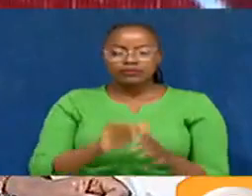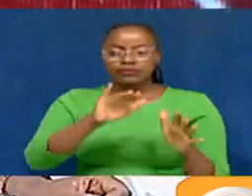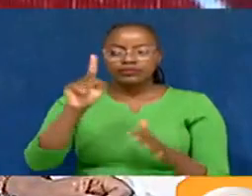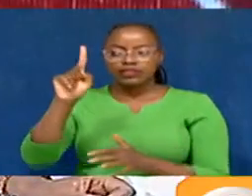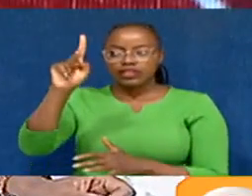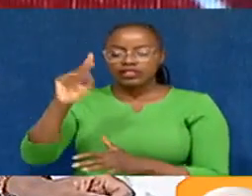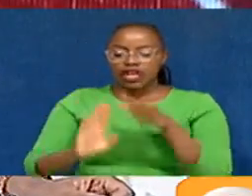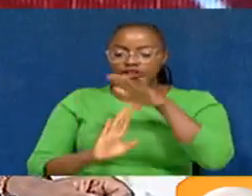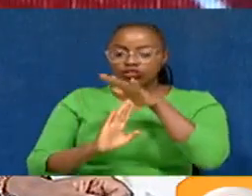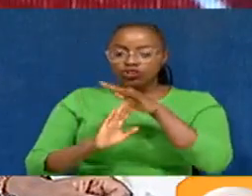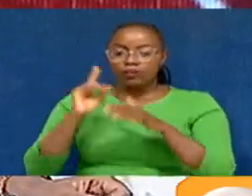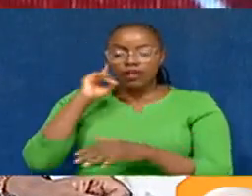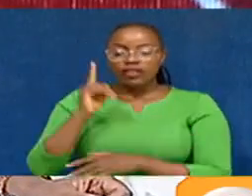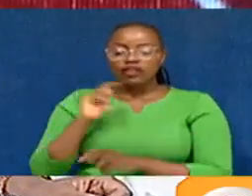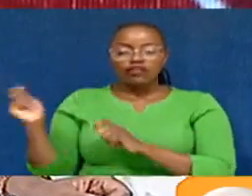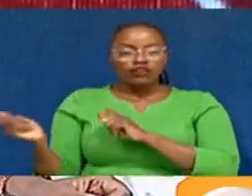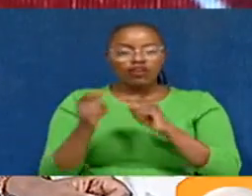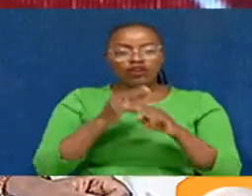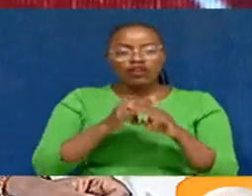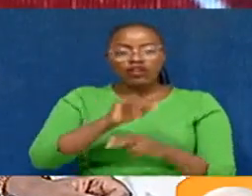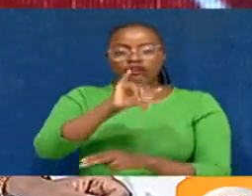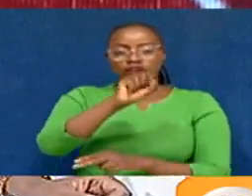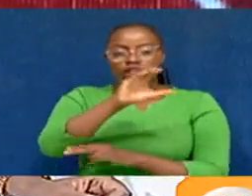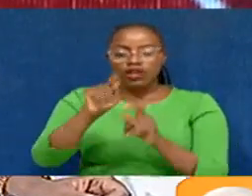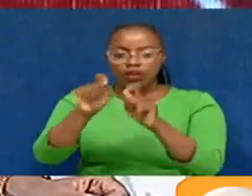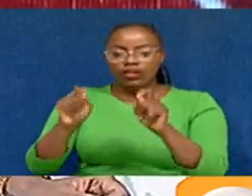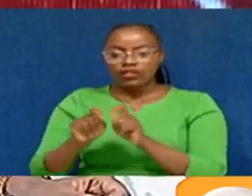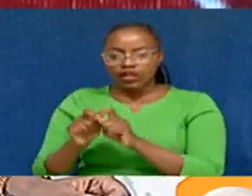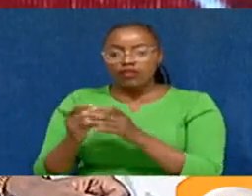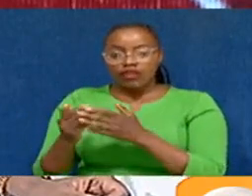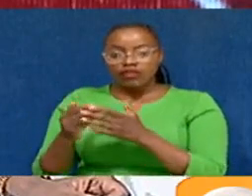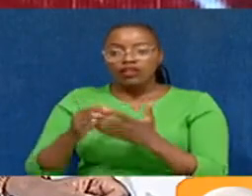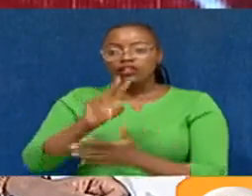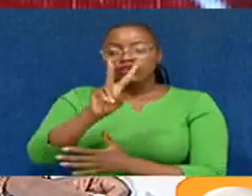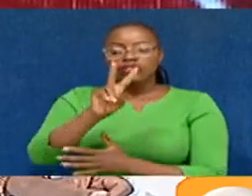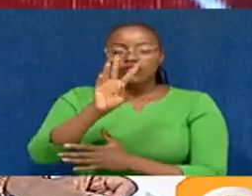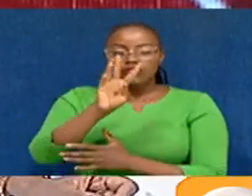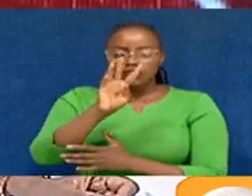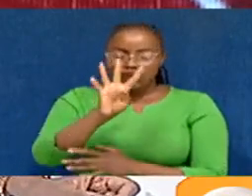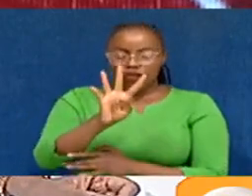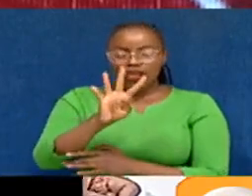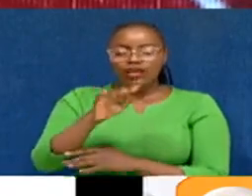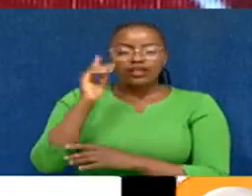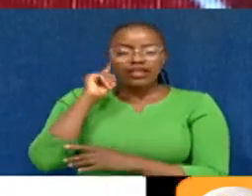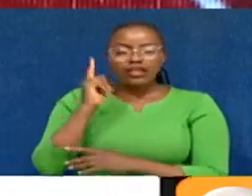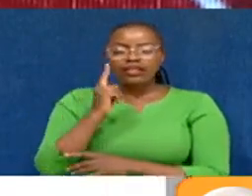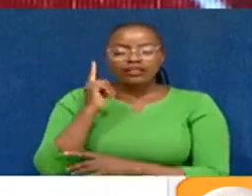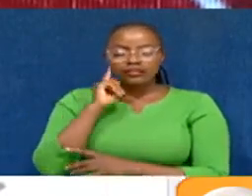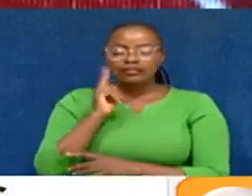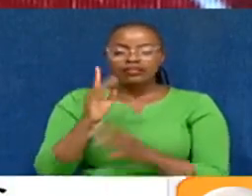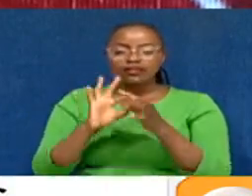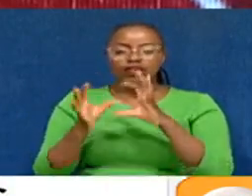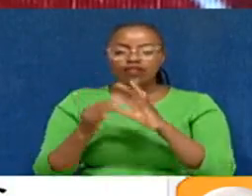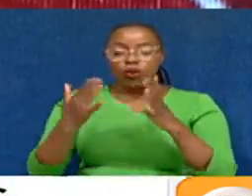Kenya's top deaf golfer Isaac Makoha will lead team Kenya golfers at the 24th Deaflympics to be held in